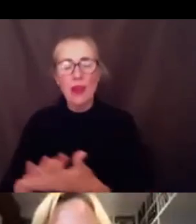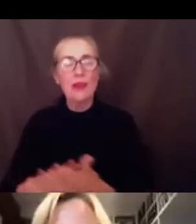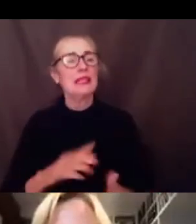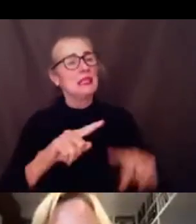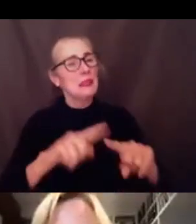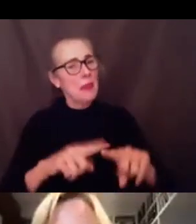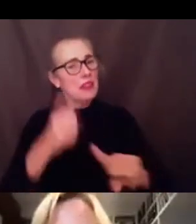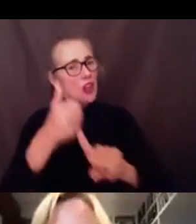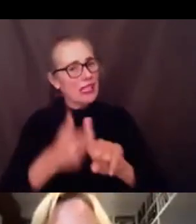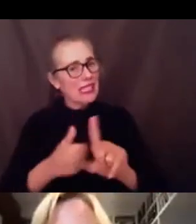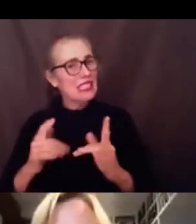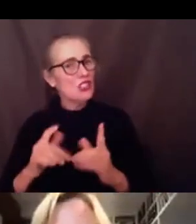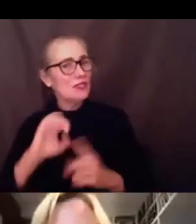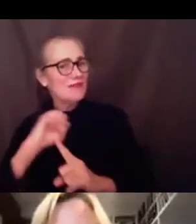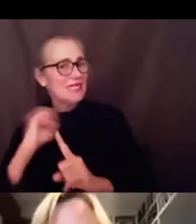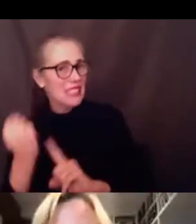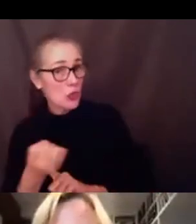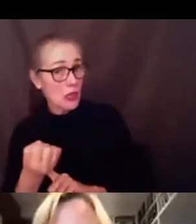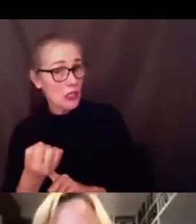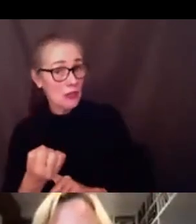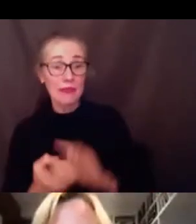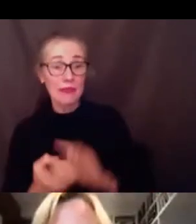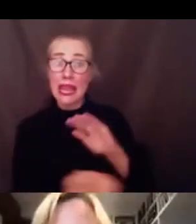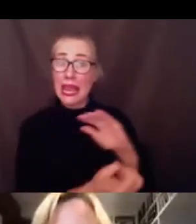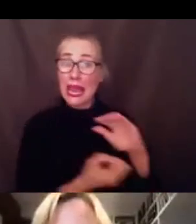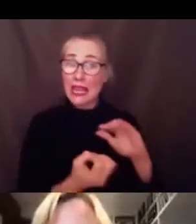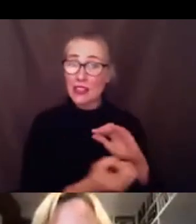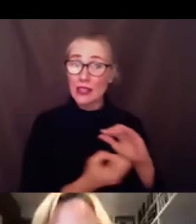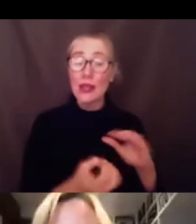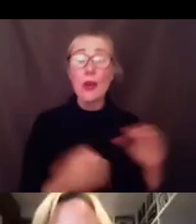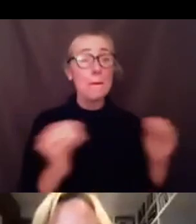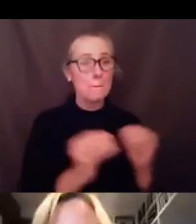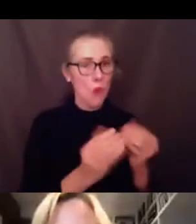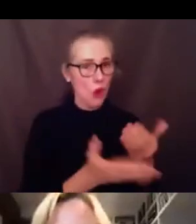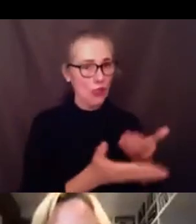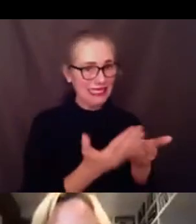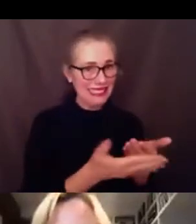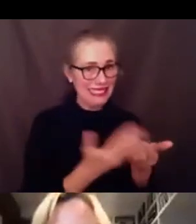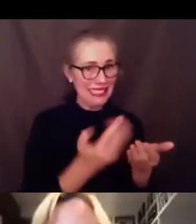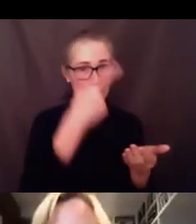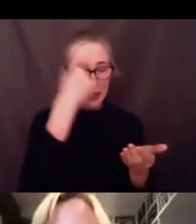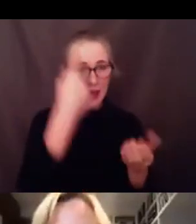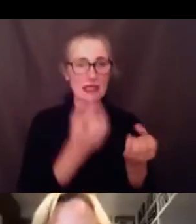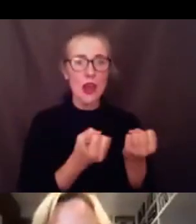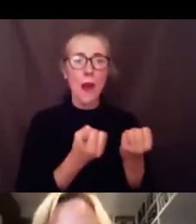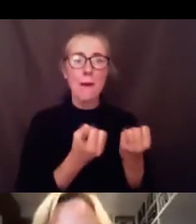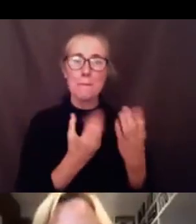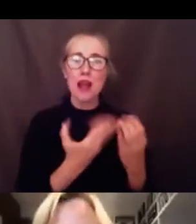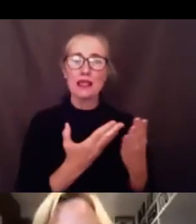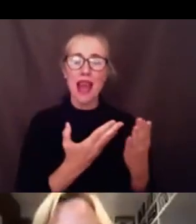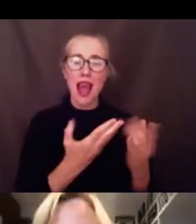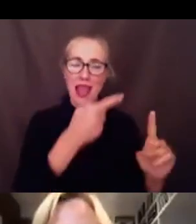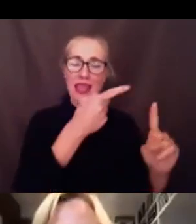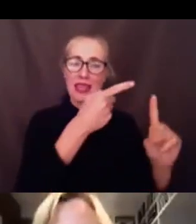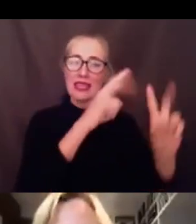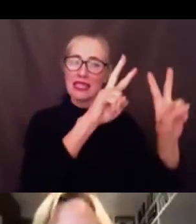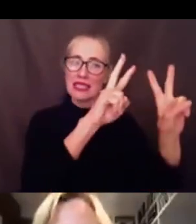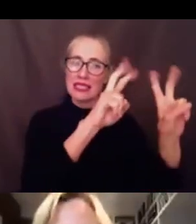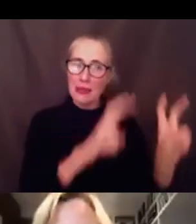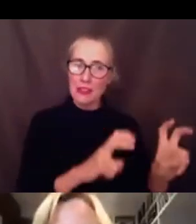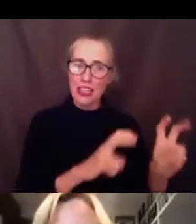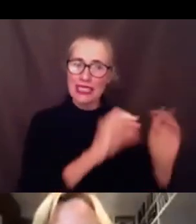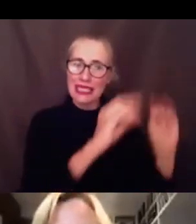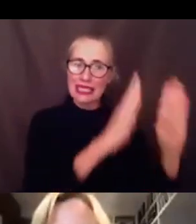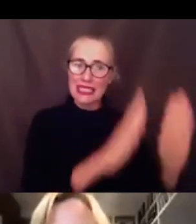in elementary it'll be easier because we're multi-subject credential teachers not so much so in the secondary space so i'll look at miss